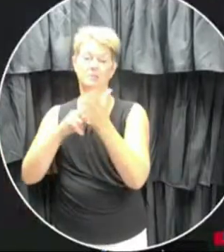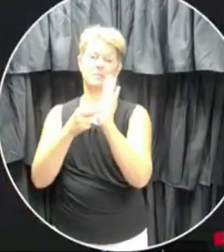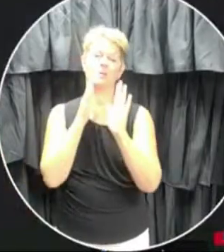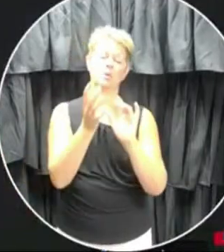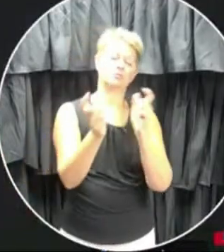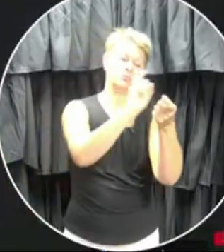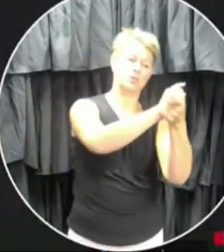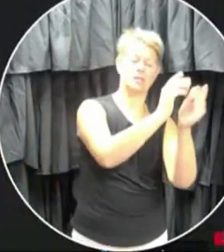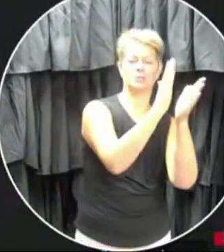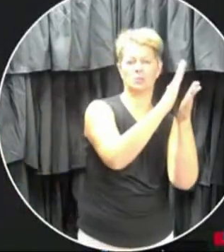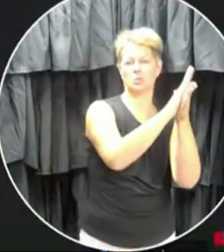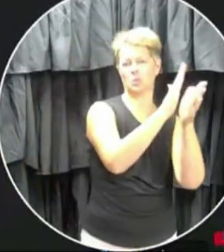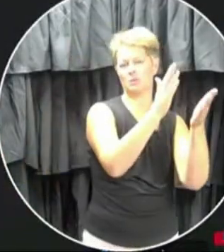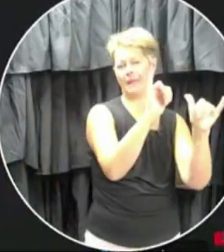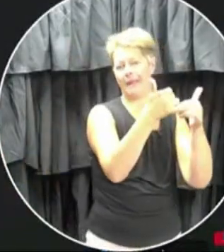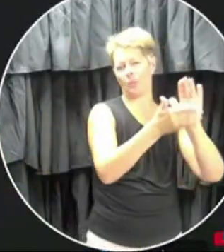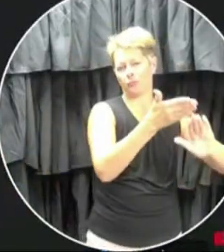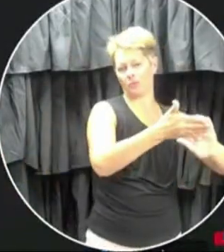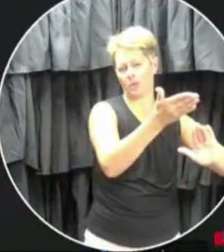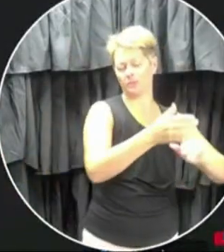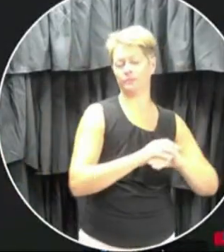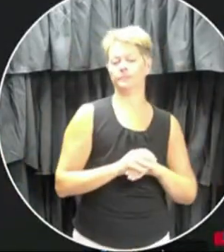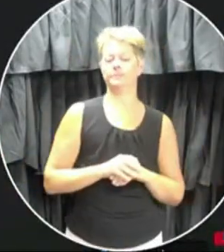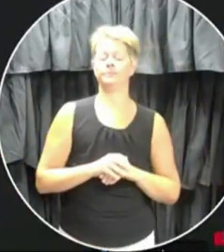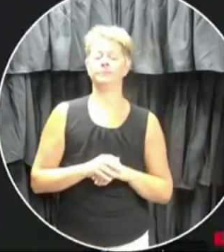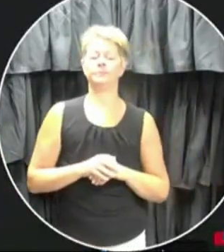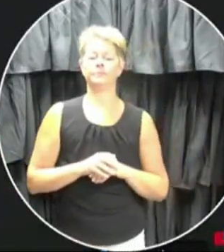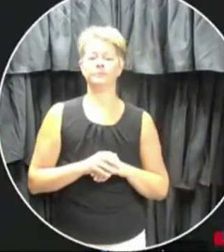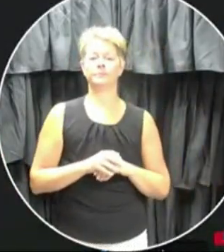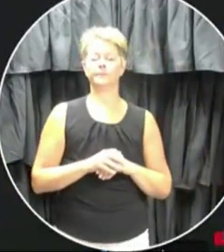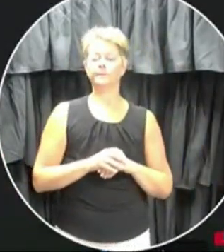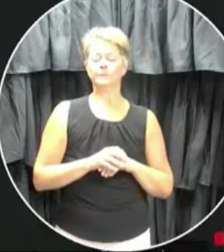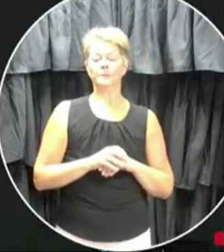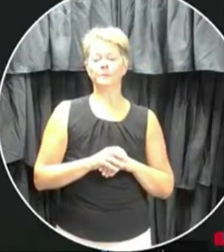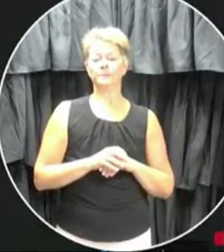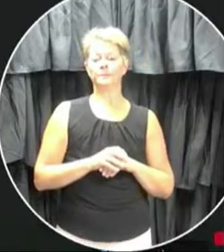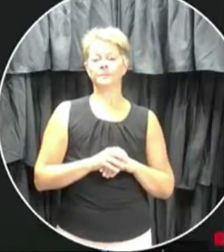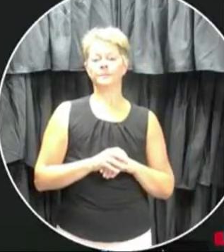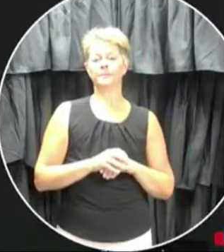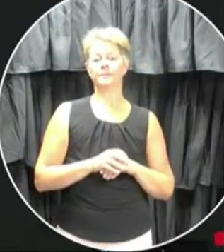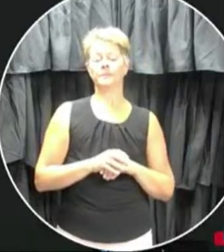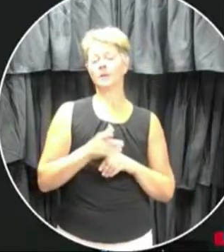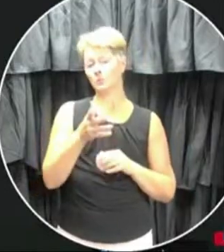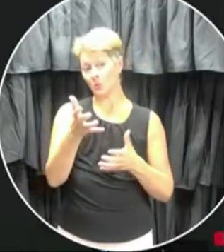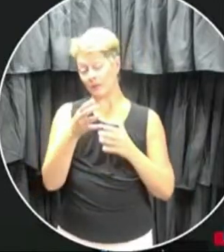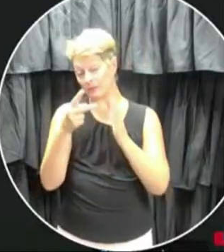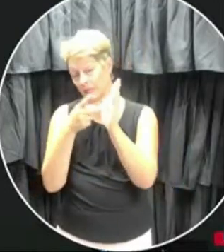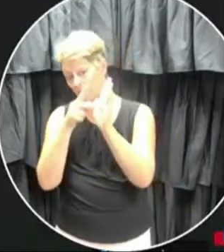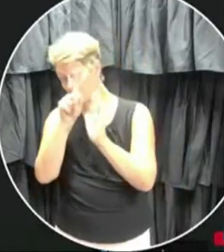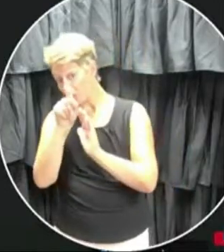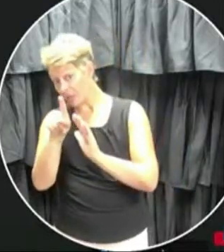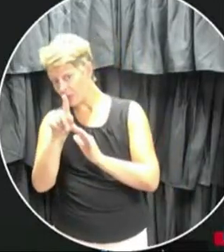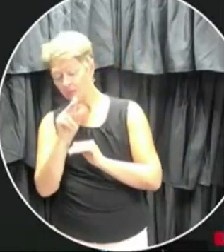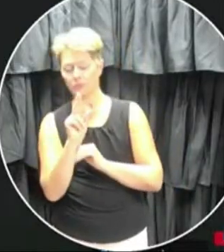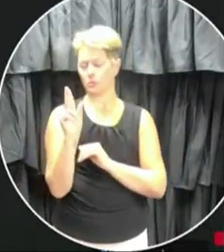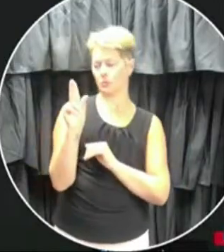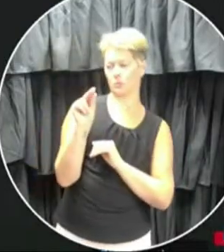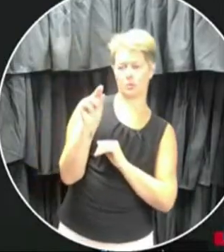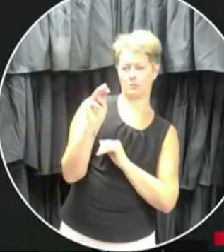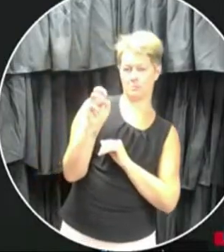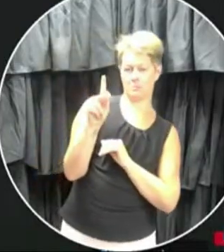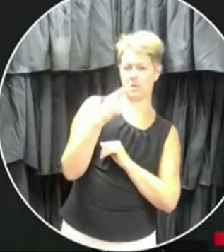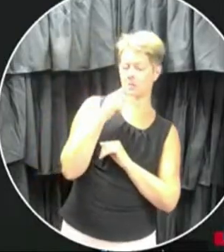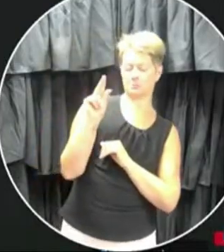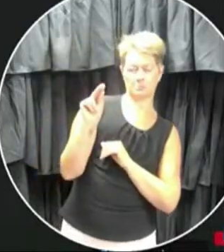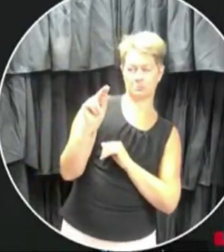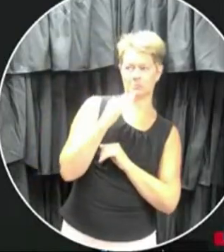Mark, did you have a follow-up to that? Uh, no, don't. Thank you. Thanks, Mark. All